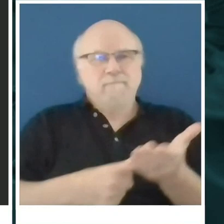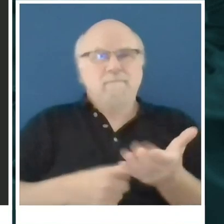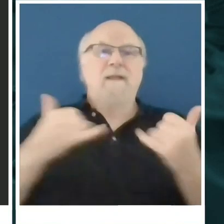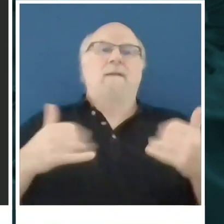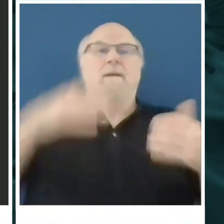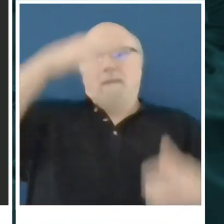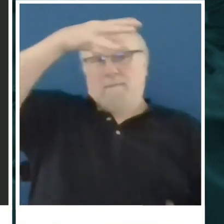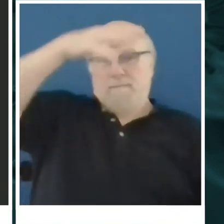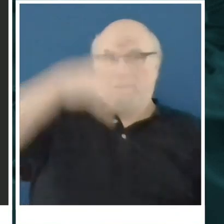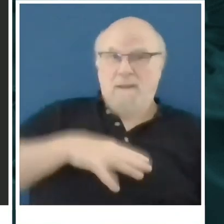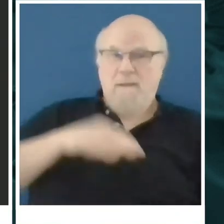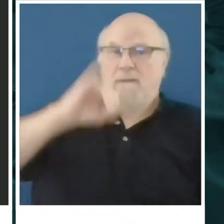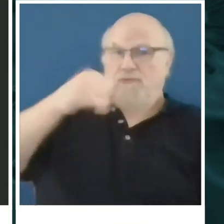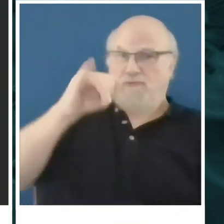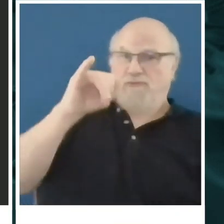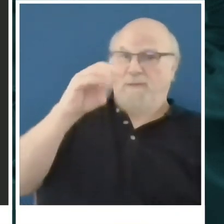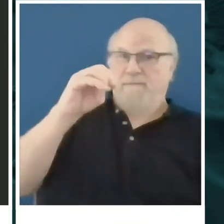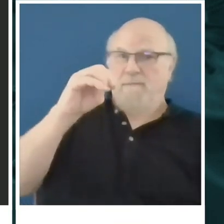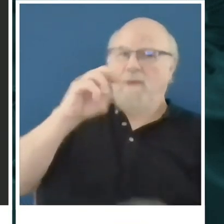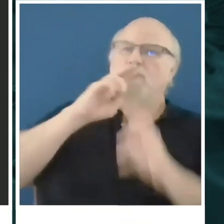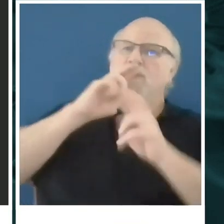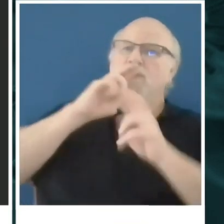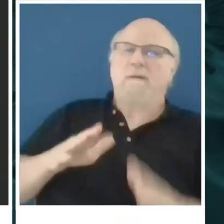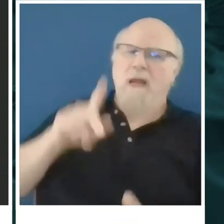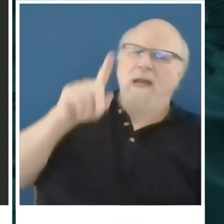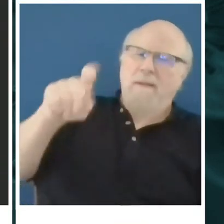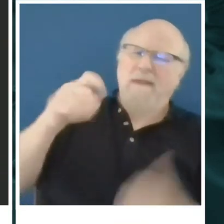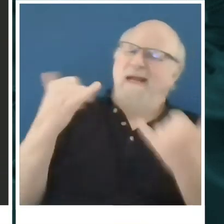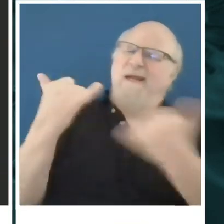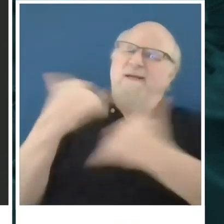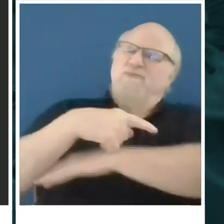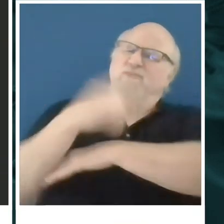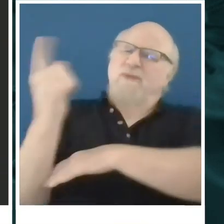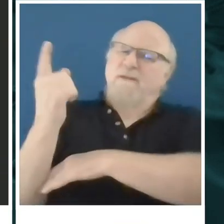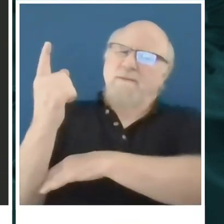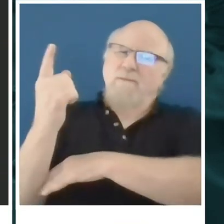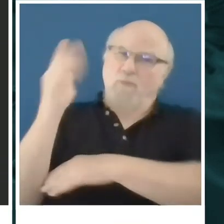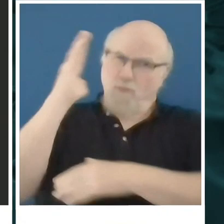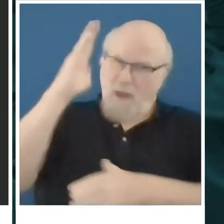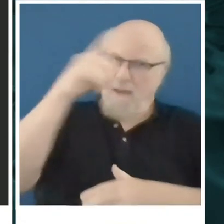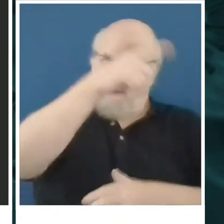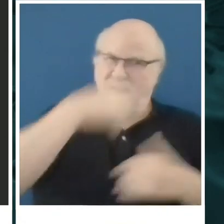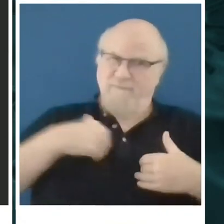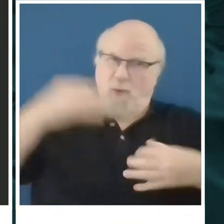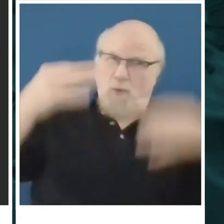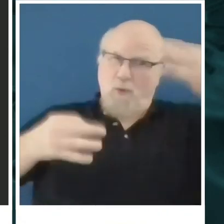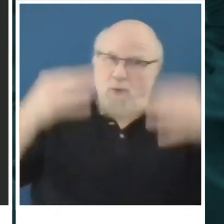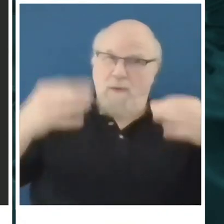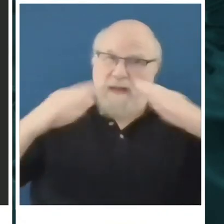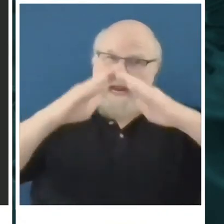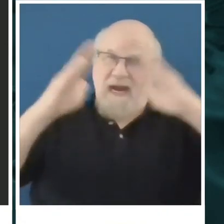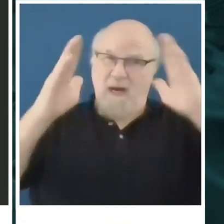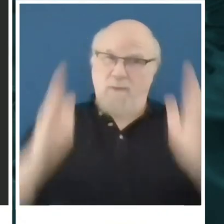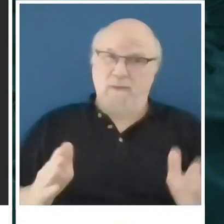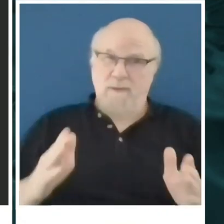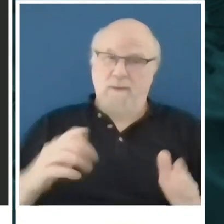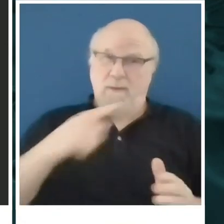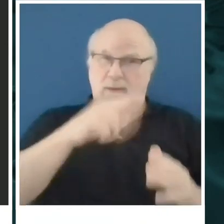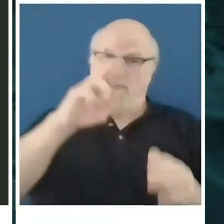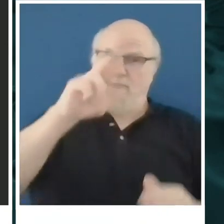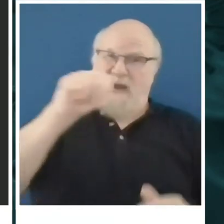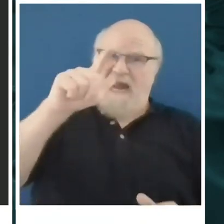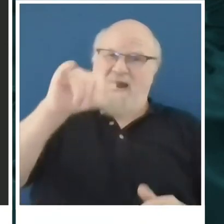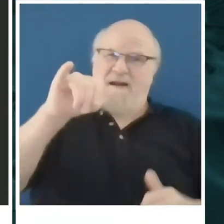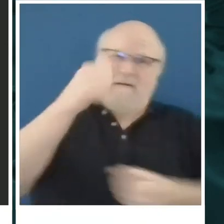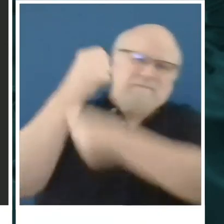Mayor, there's a rally scheduled today in front of the courthouse at 2 o'clock, very similar to what was the Michigan rallies from